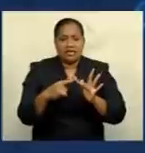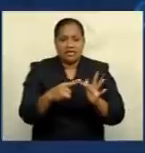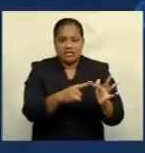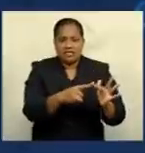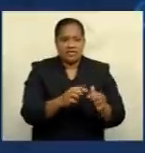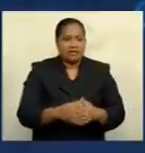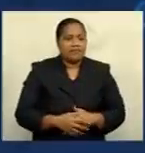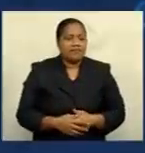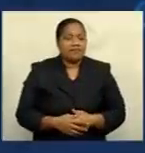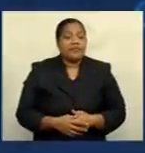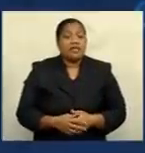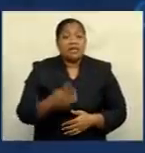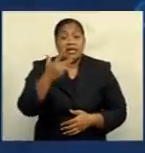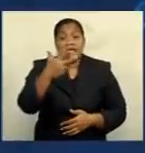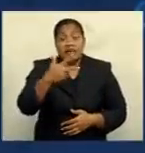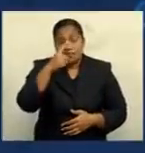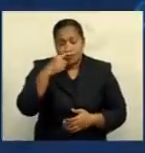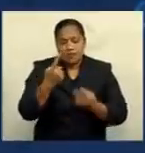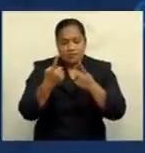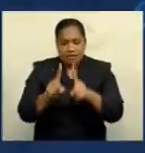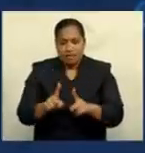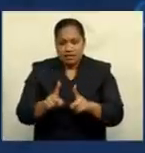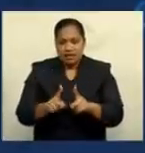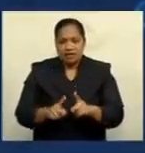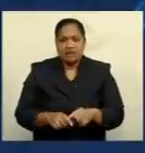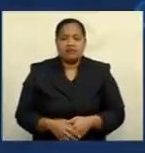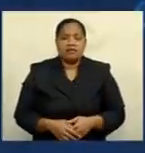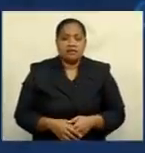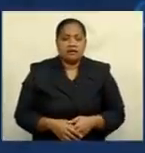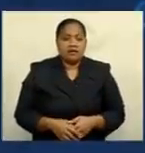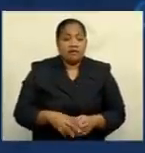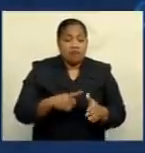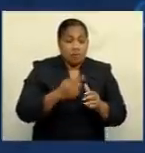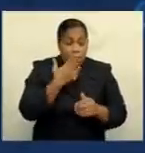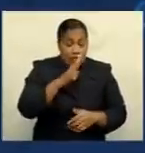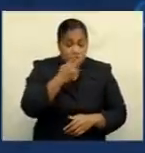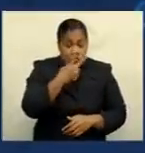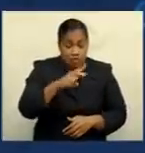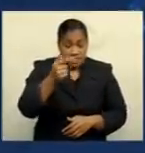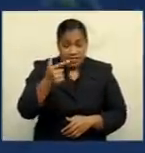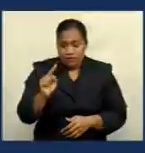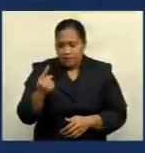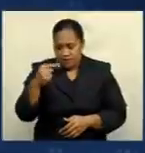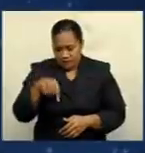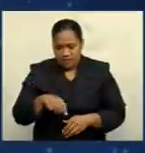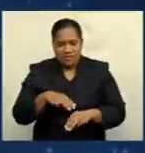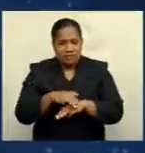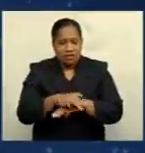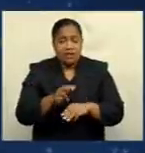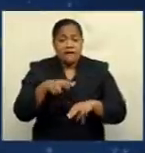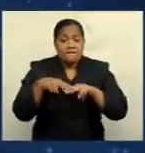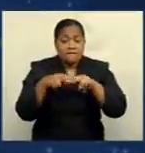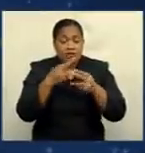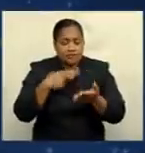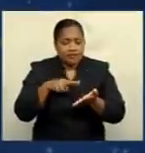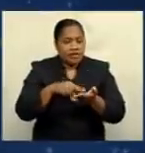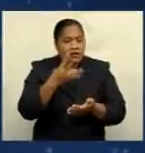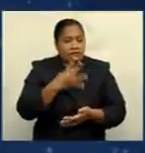people have died from COVID-19 from August 27th to the 1st of this month. Fiji has recorded 46